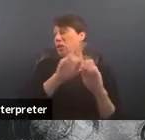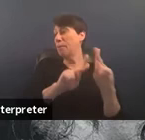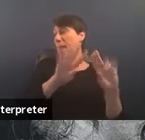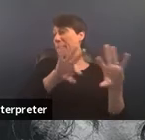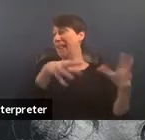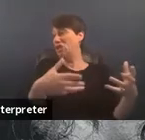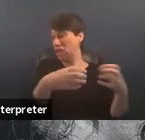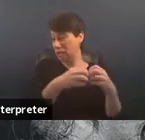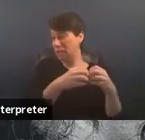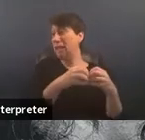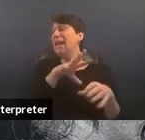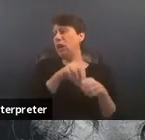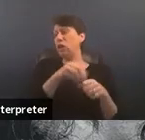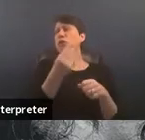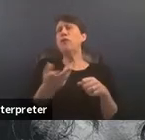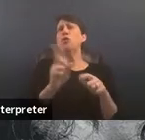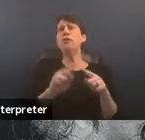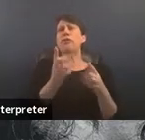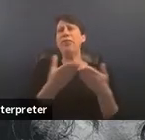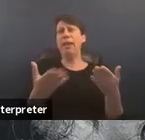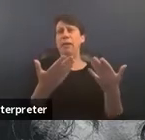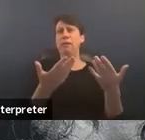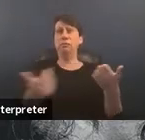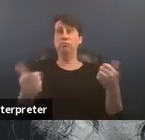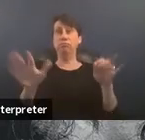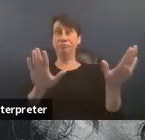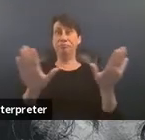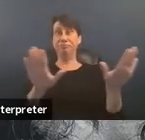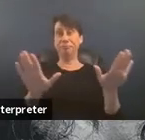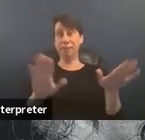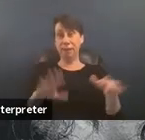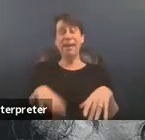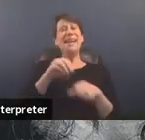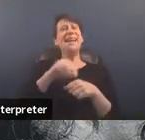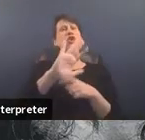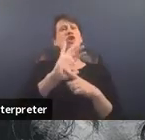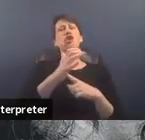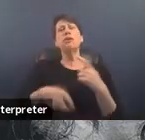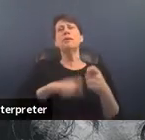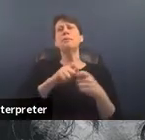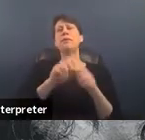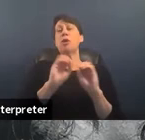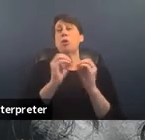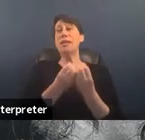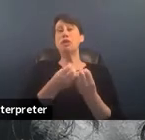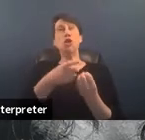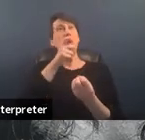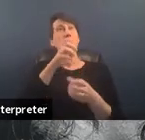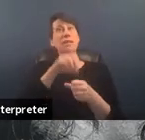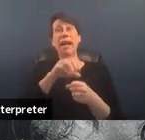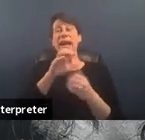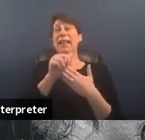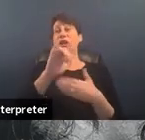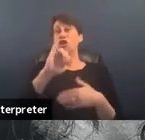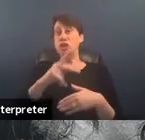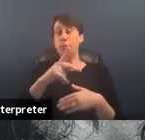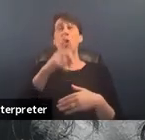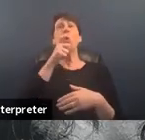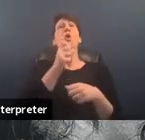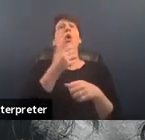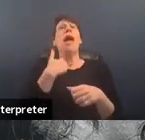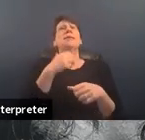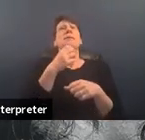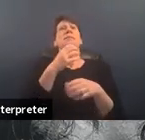includes a couple of things so the first is within your culturally specific organization who's in leadership and who has decision making